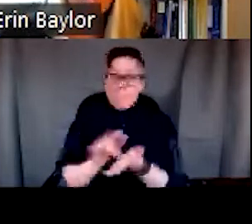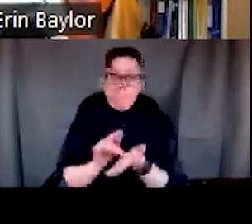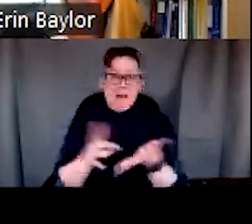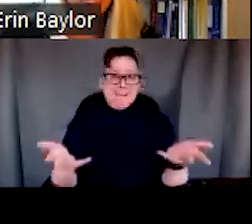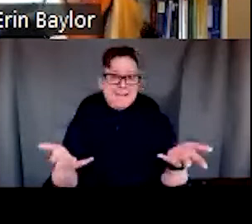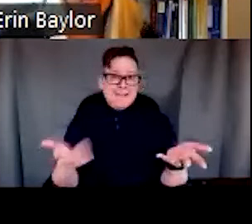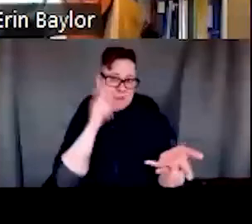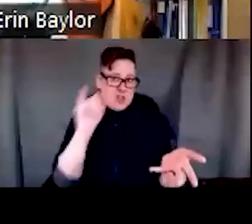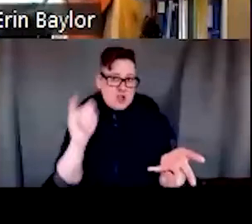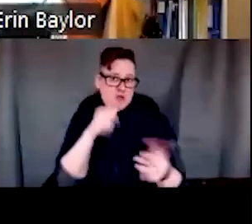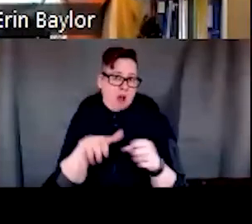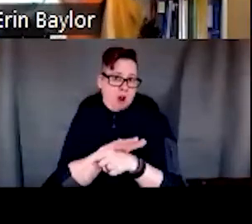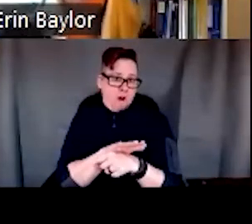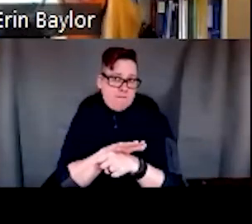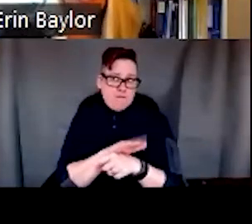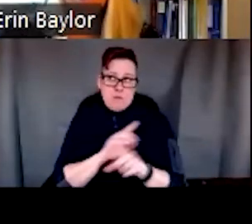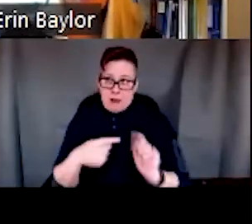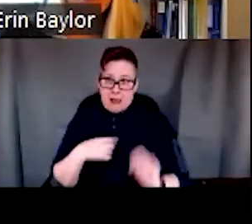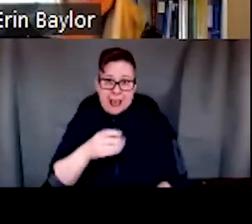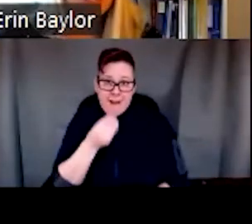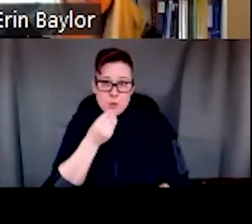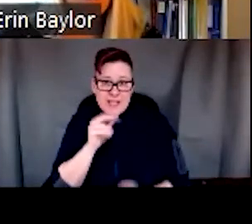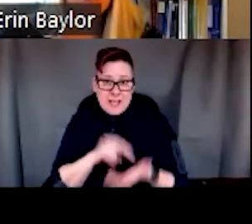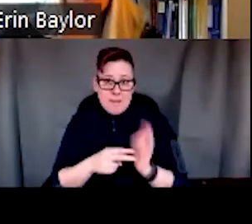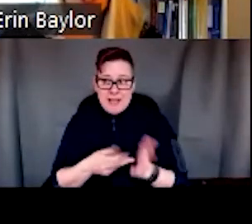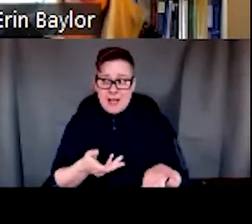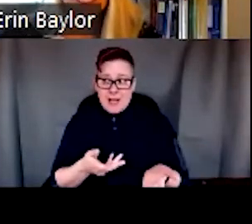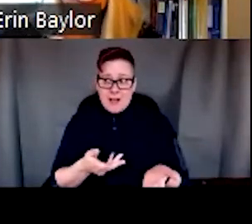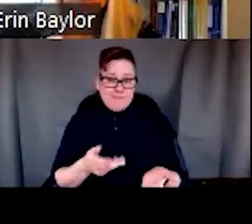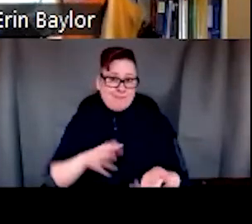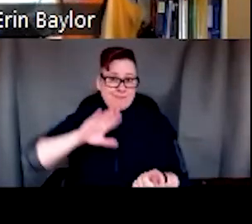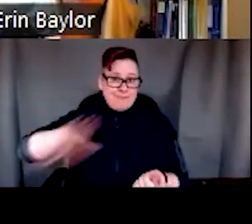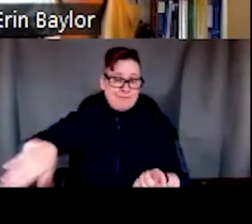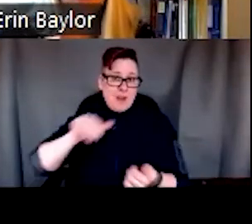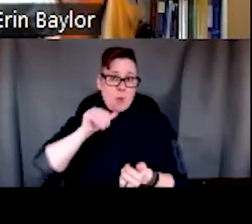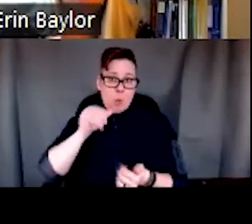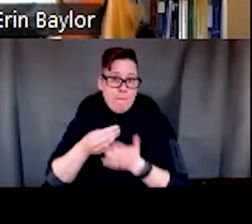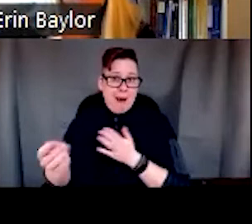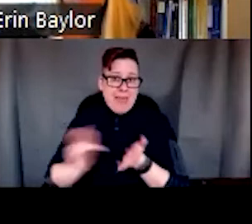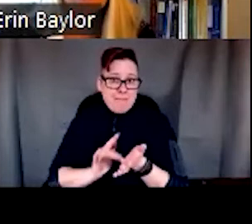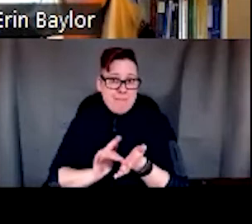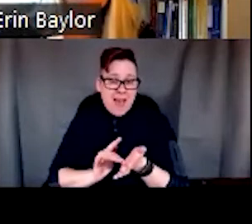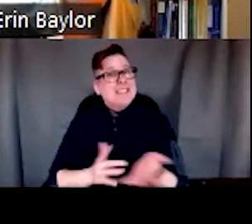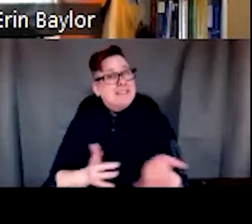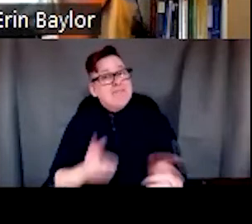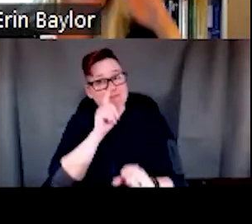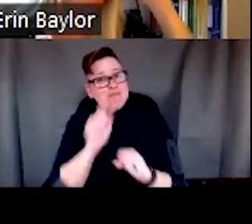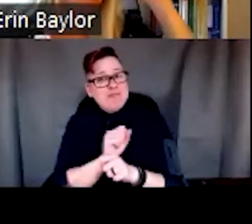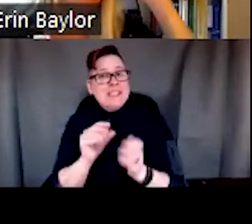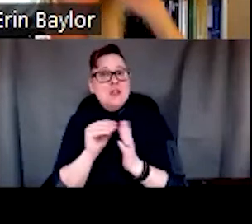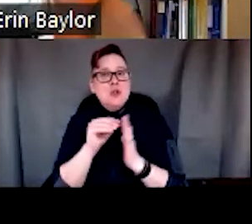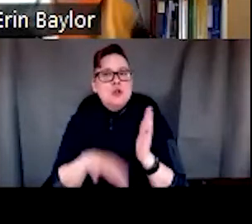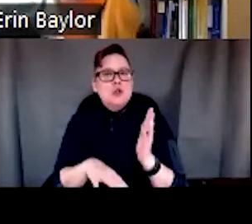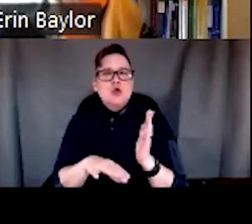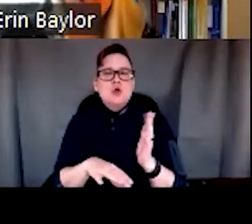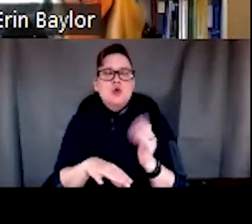covered. I had to eat. So I had to say, I'm not going to fill this prescription. It challenges students from using words